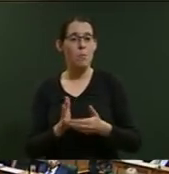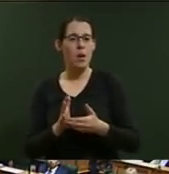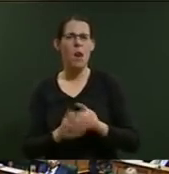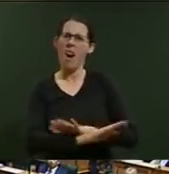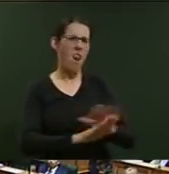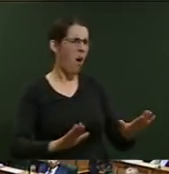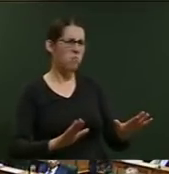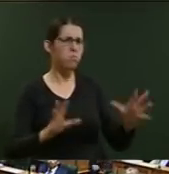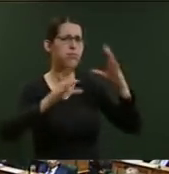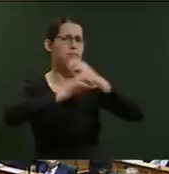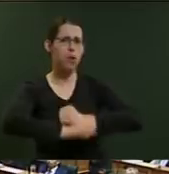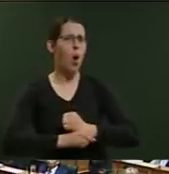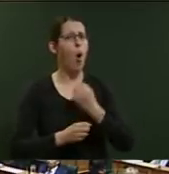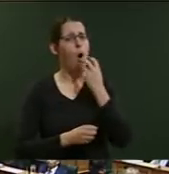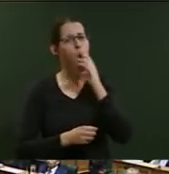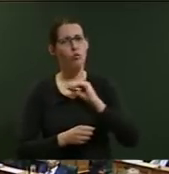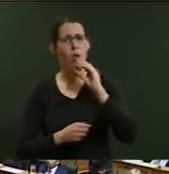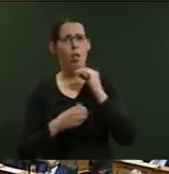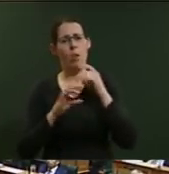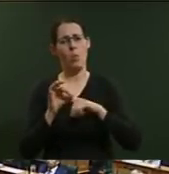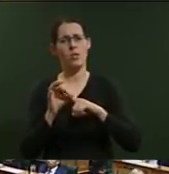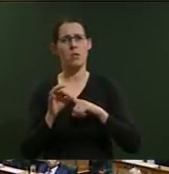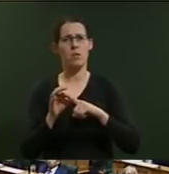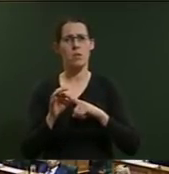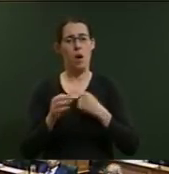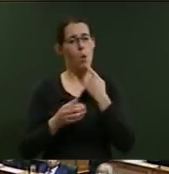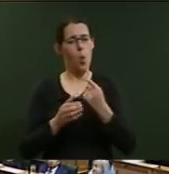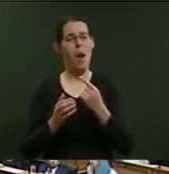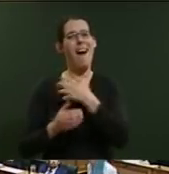that concludes oral questions. I call on Government Order of the Day No. 1.